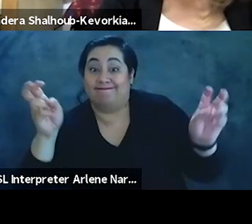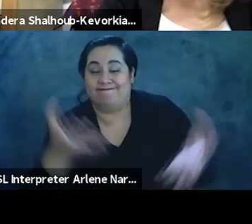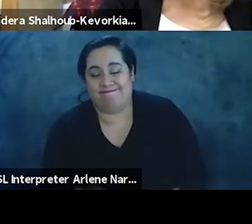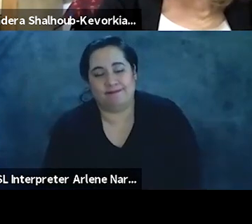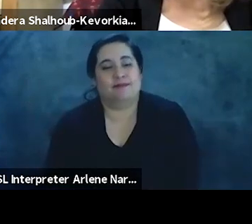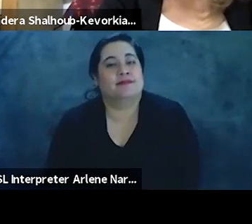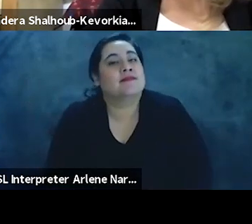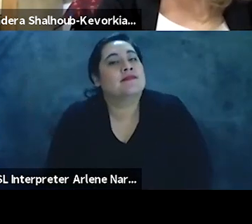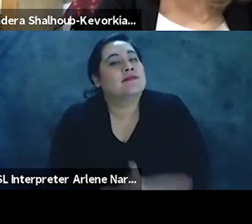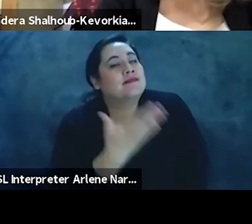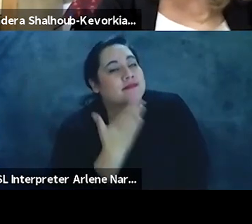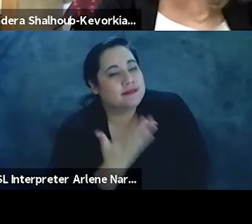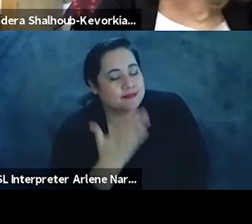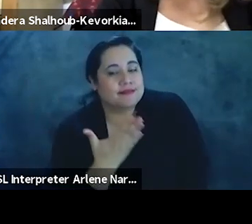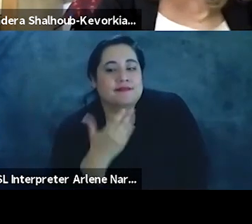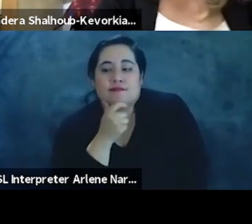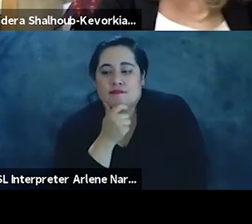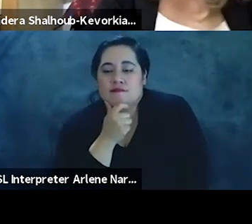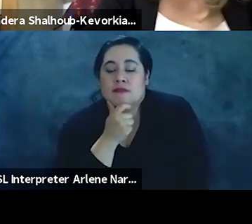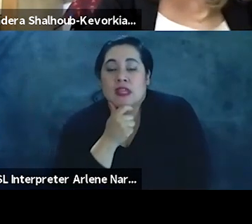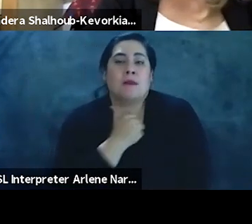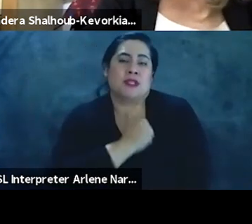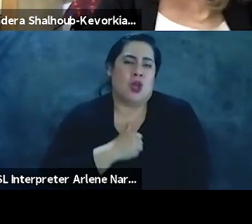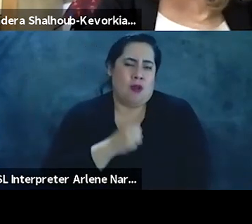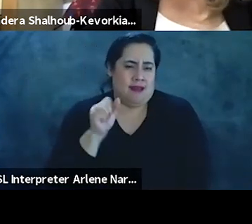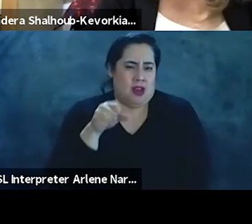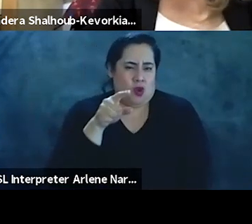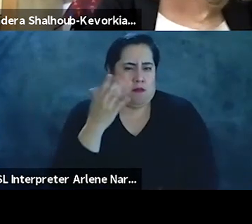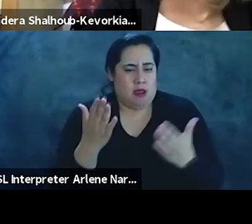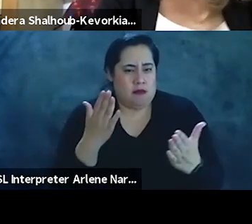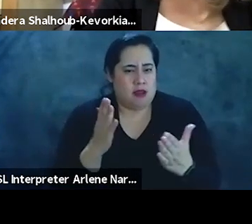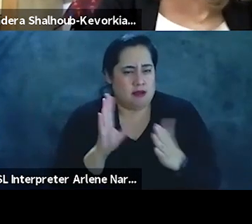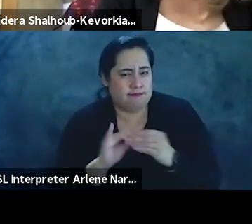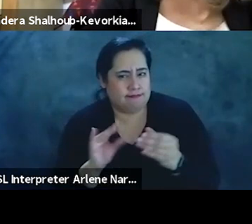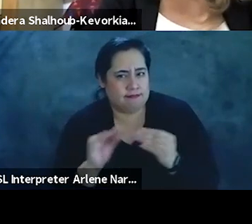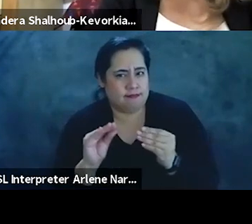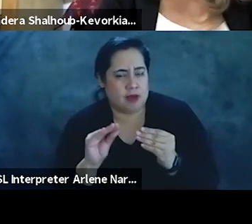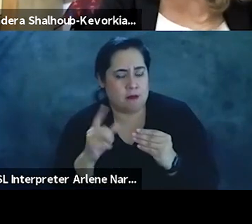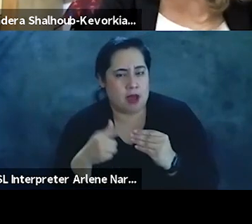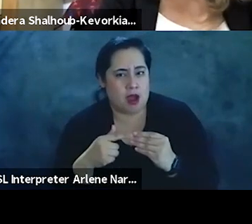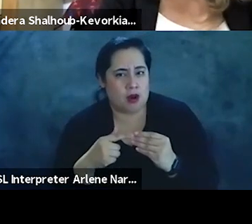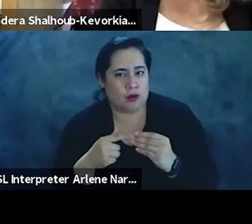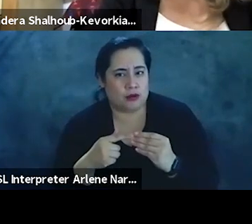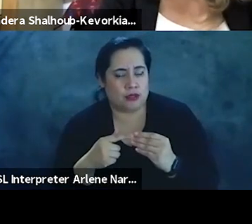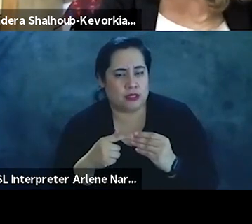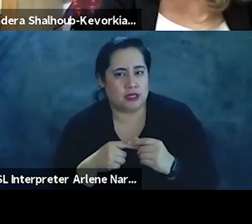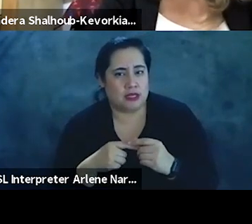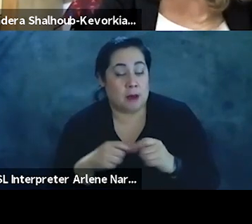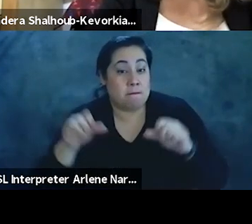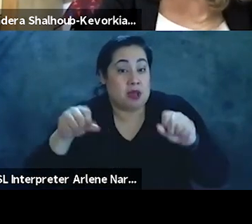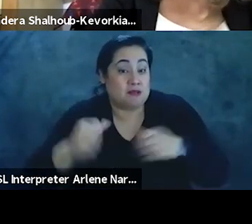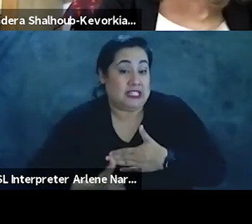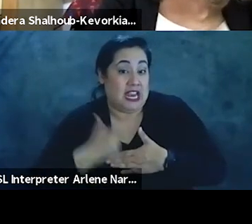Thank you. Sorry, can you perhaps talk a little bit about the possible